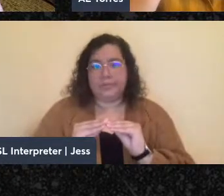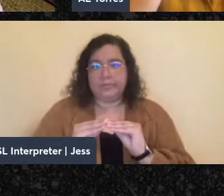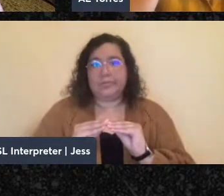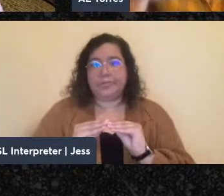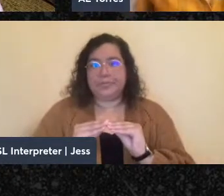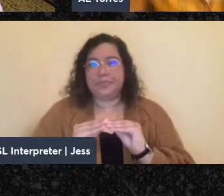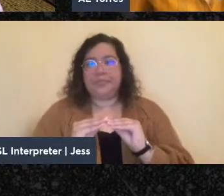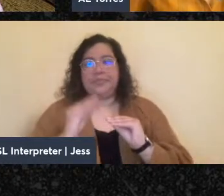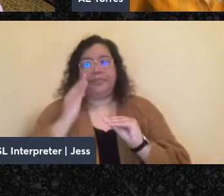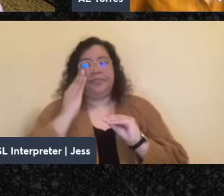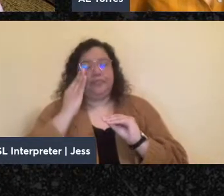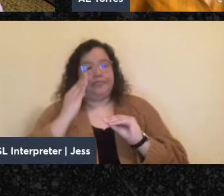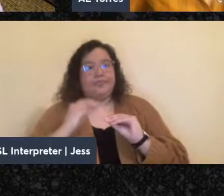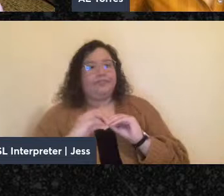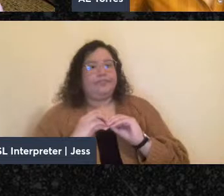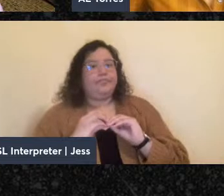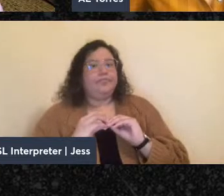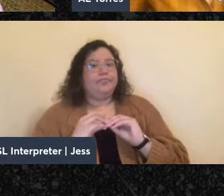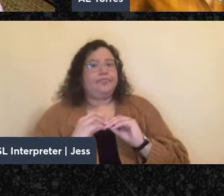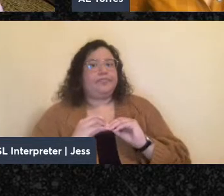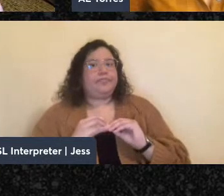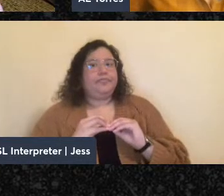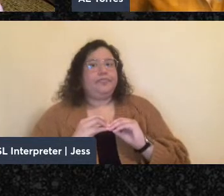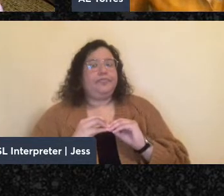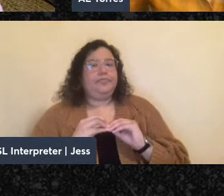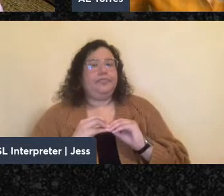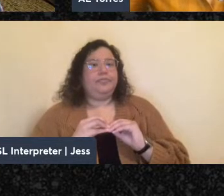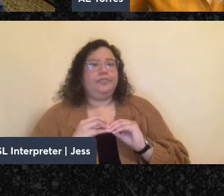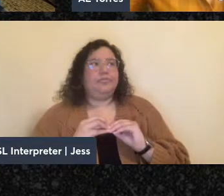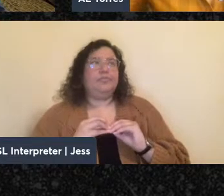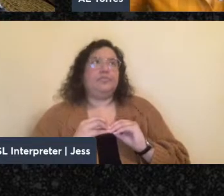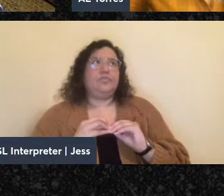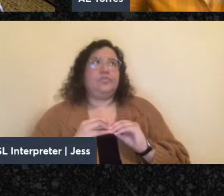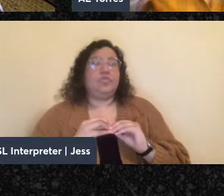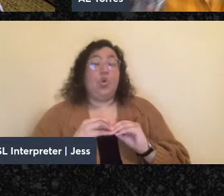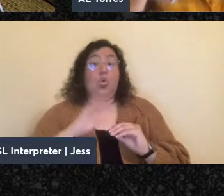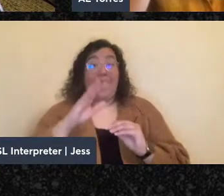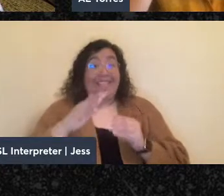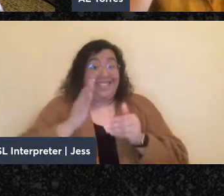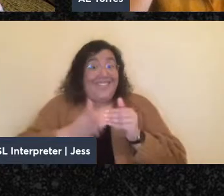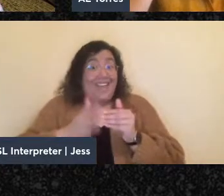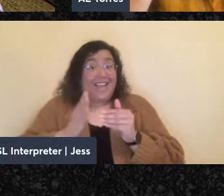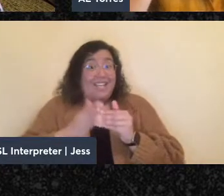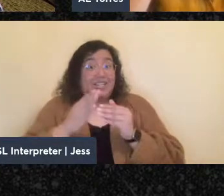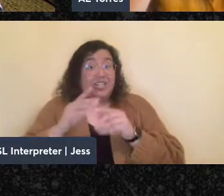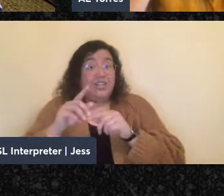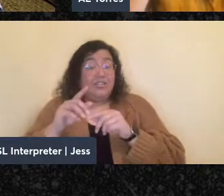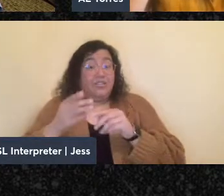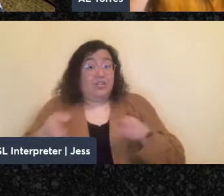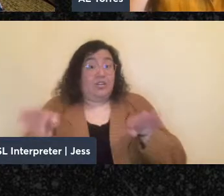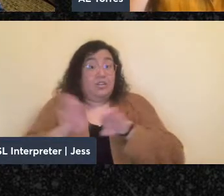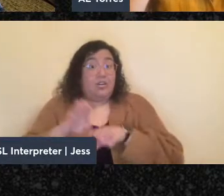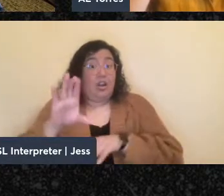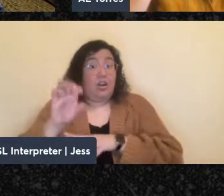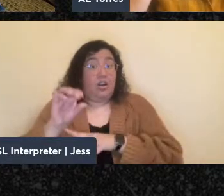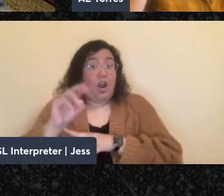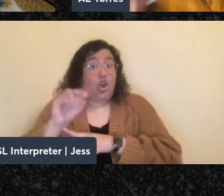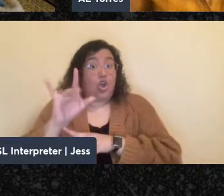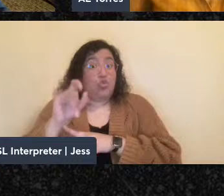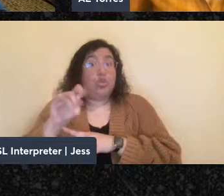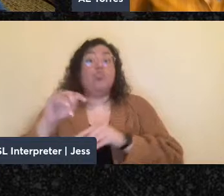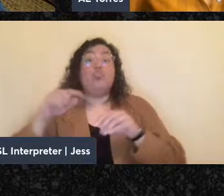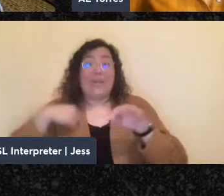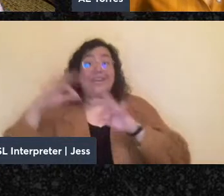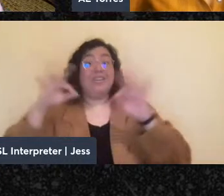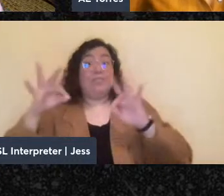So we, in that conclusion, we specifically talk about what we don't know, what hasn't been done,